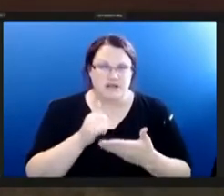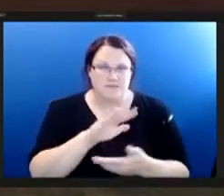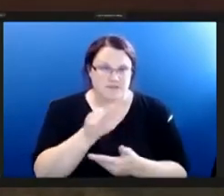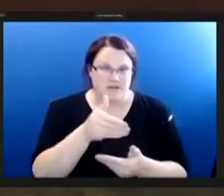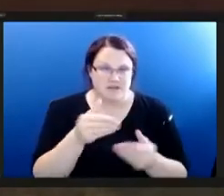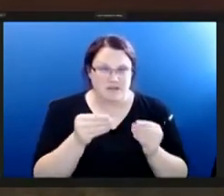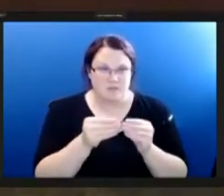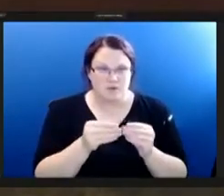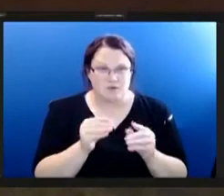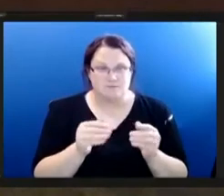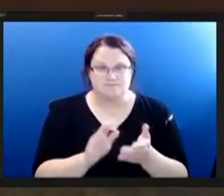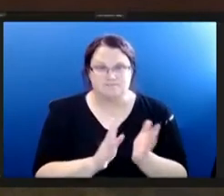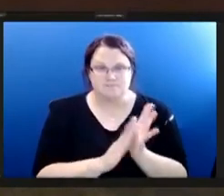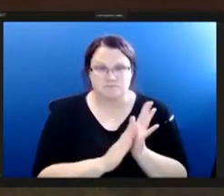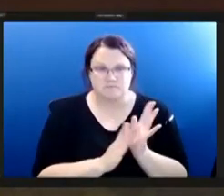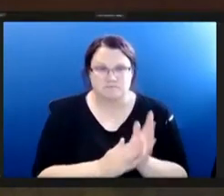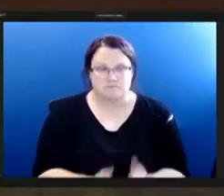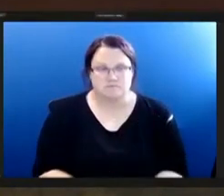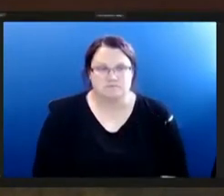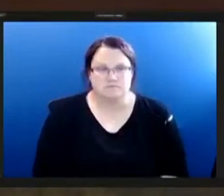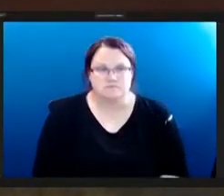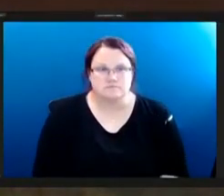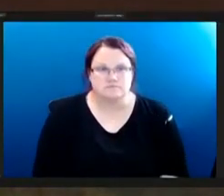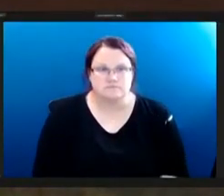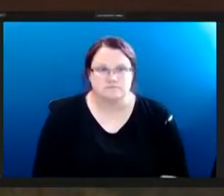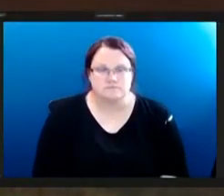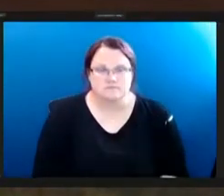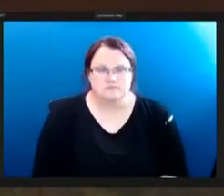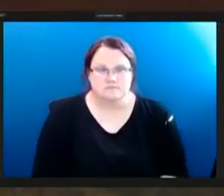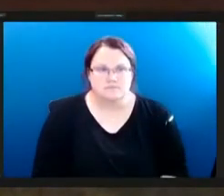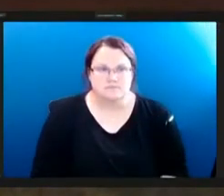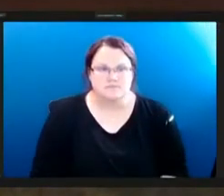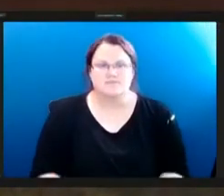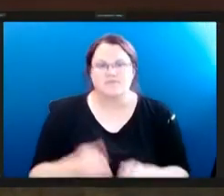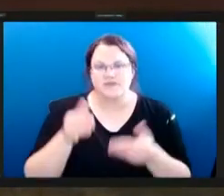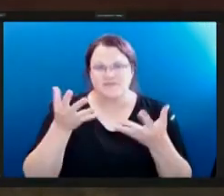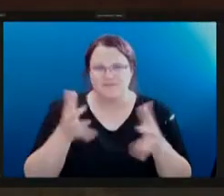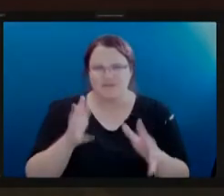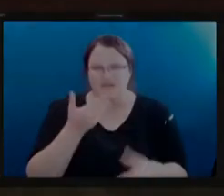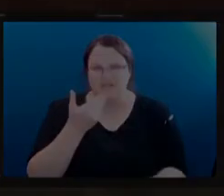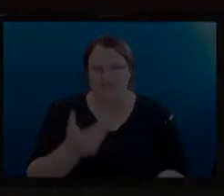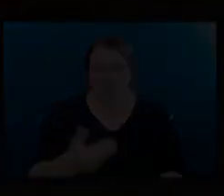from the members okay i'm going to call this hearing adjourned thank you